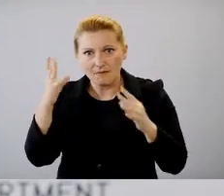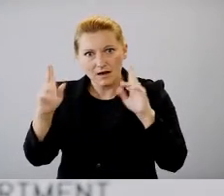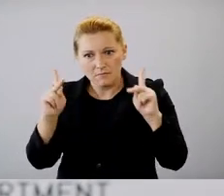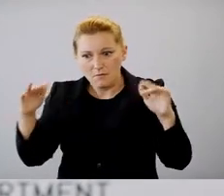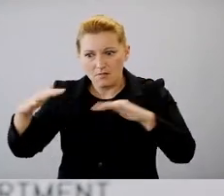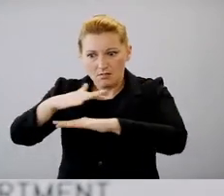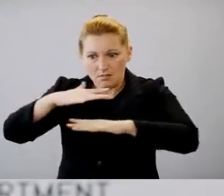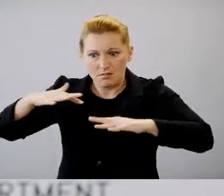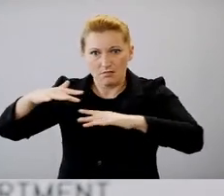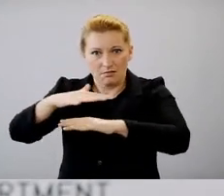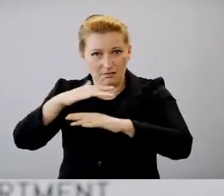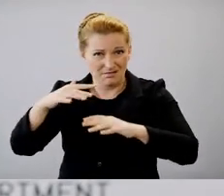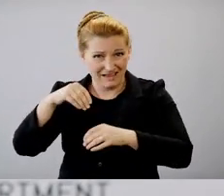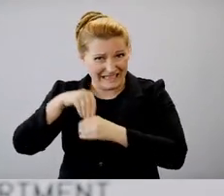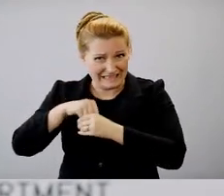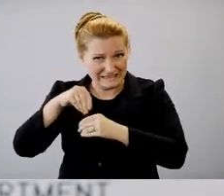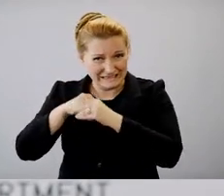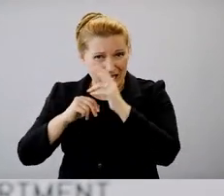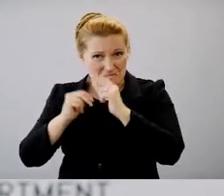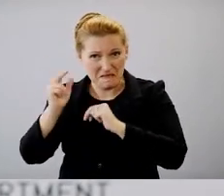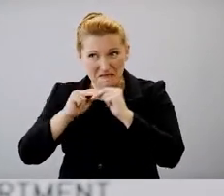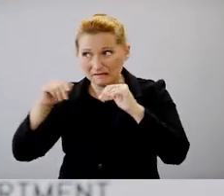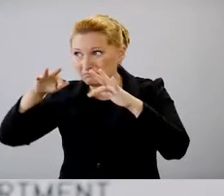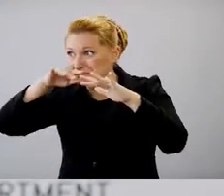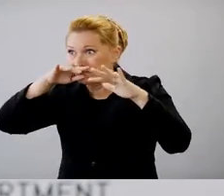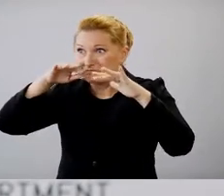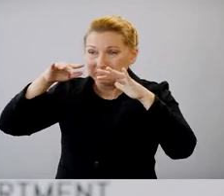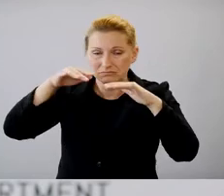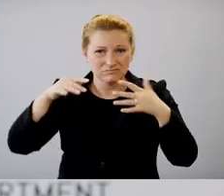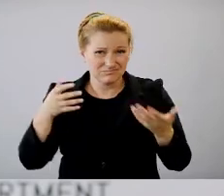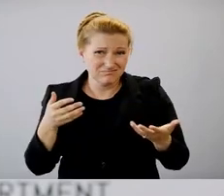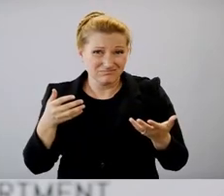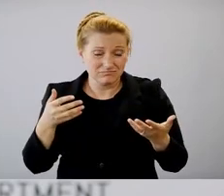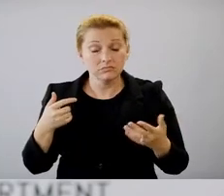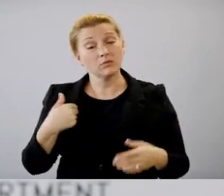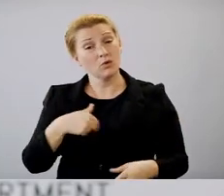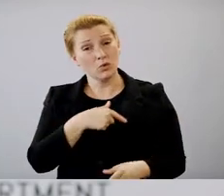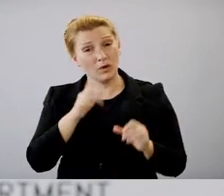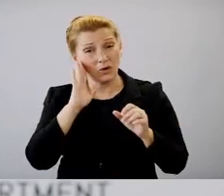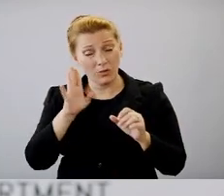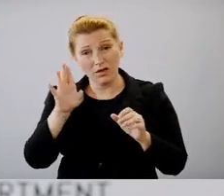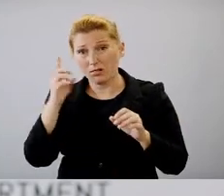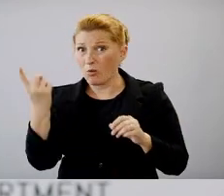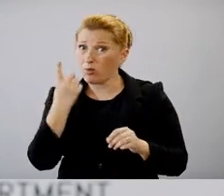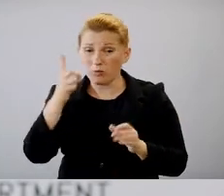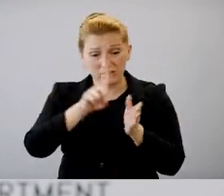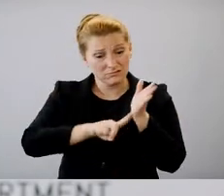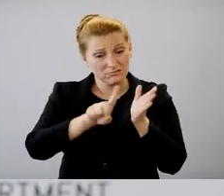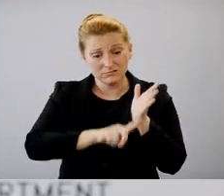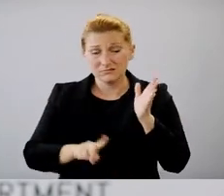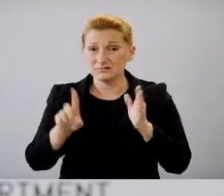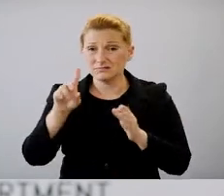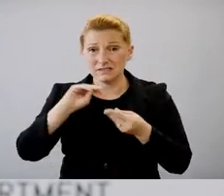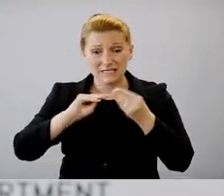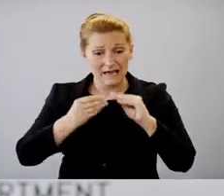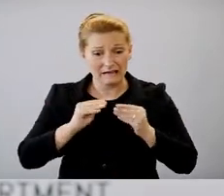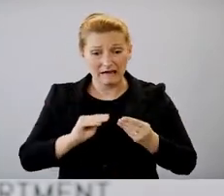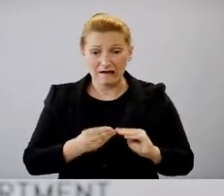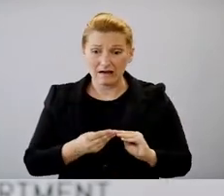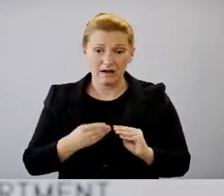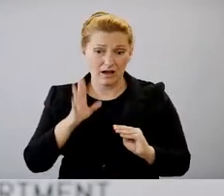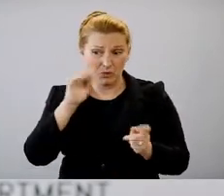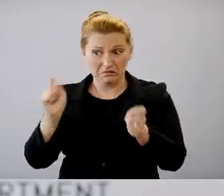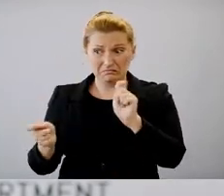Um, we continue to take a look at the data and may make a recommendation that if you're out in, you know, large